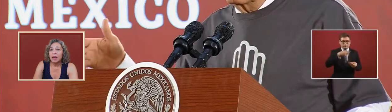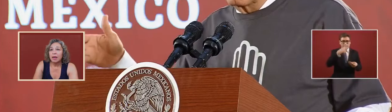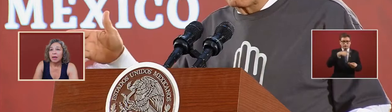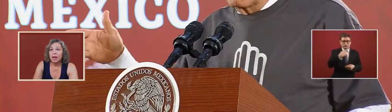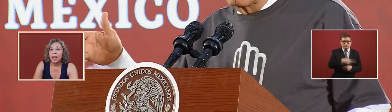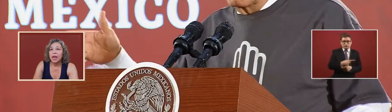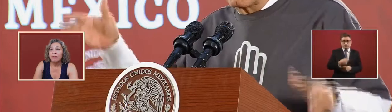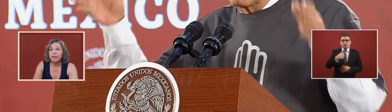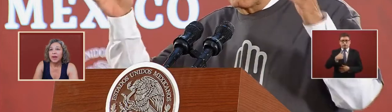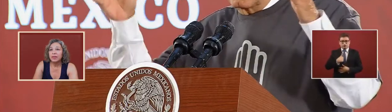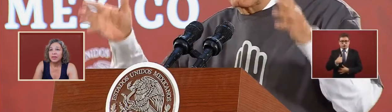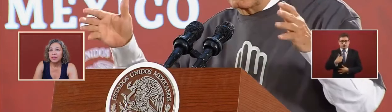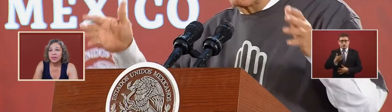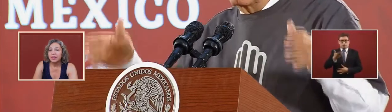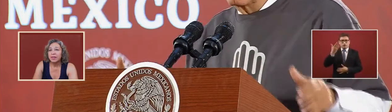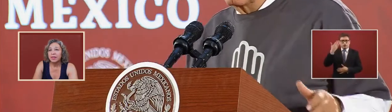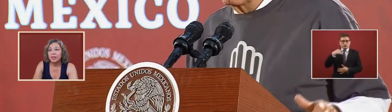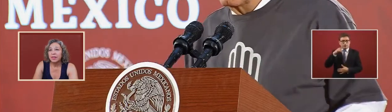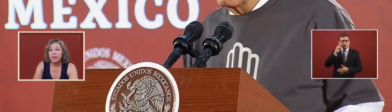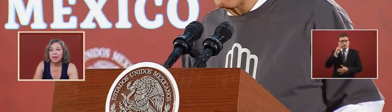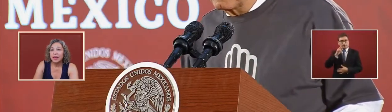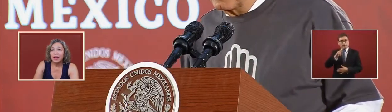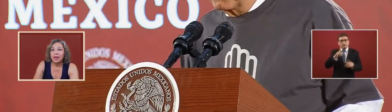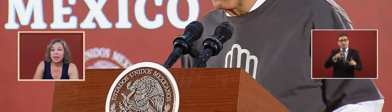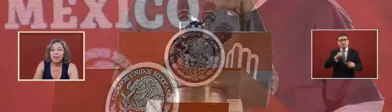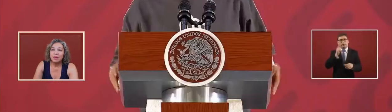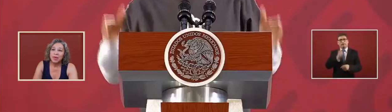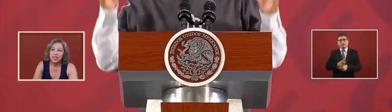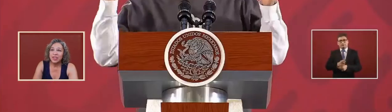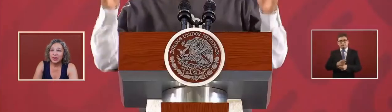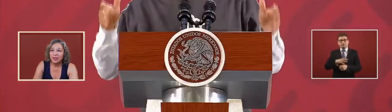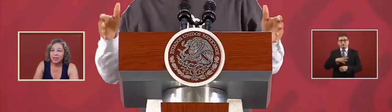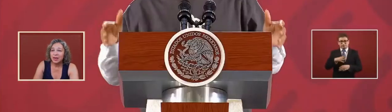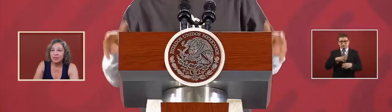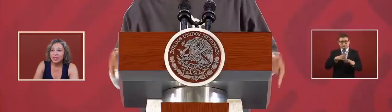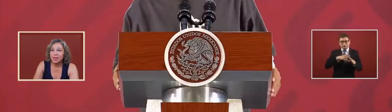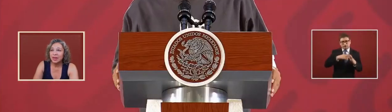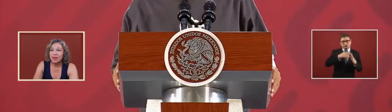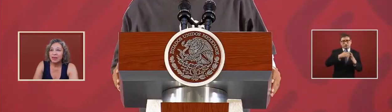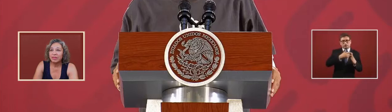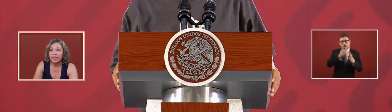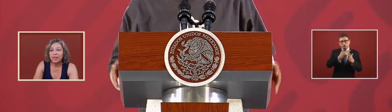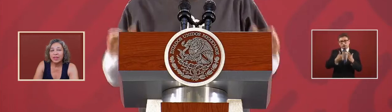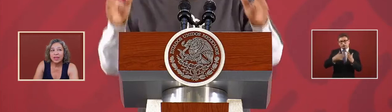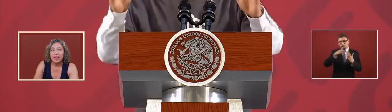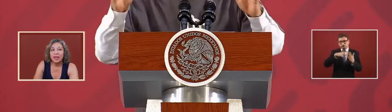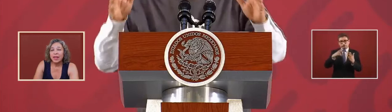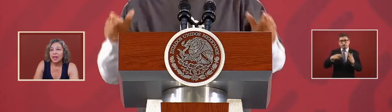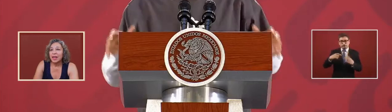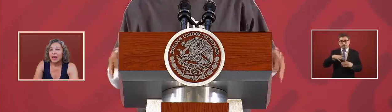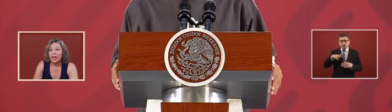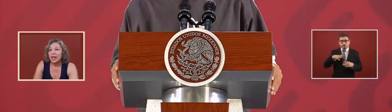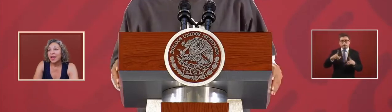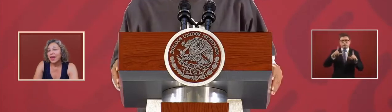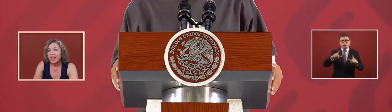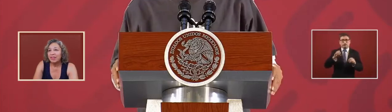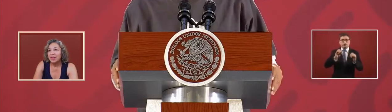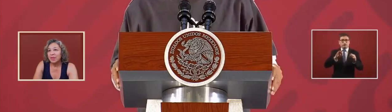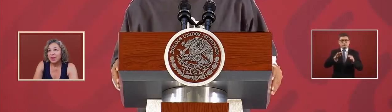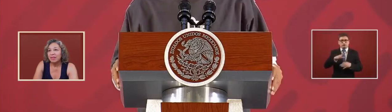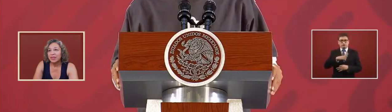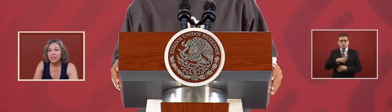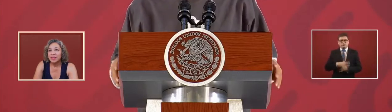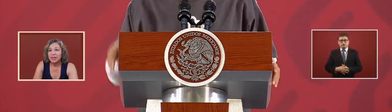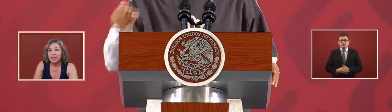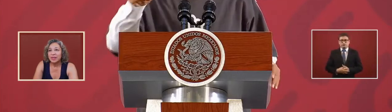found that picture that was engraved and i have